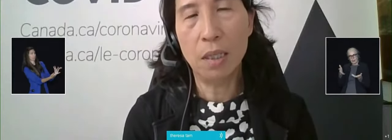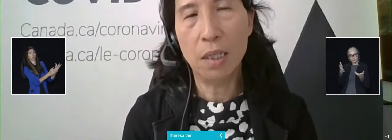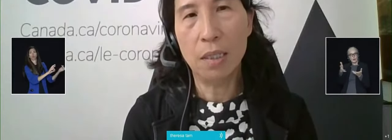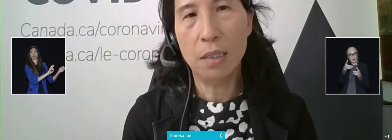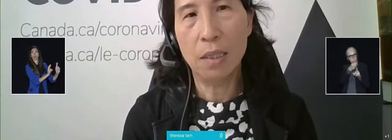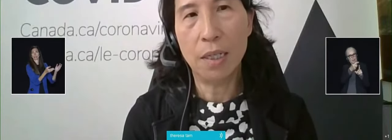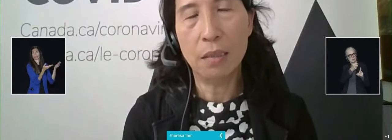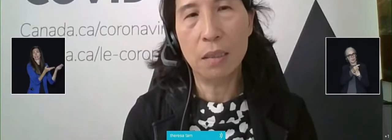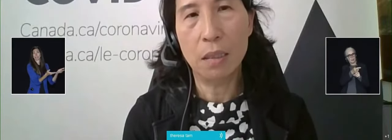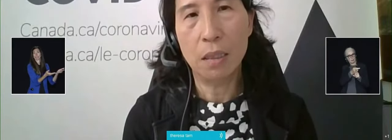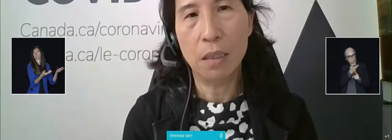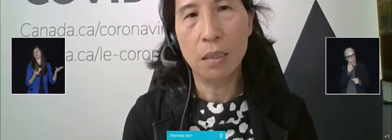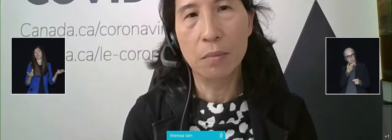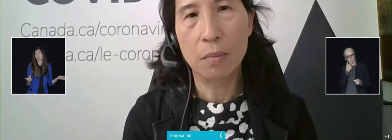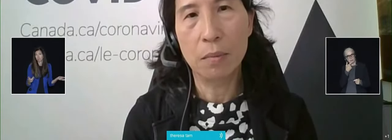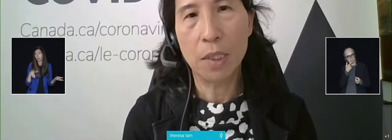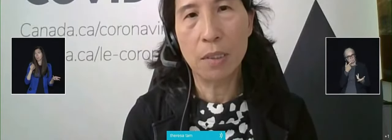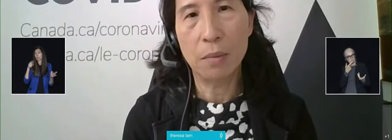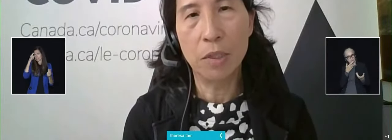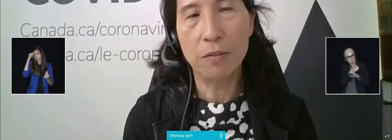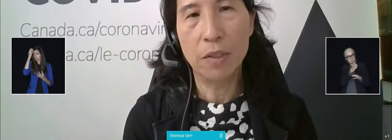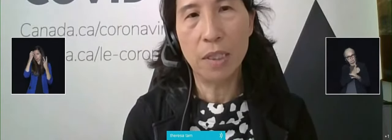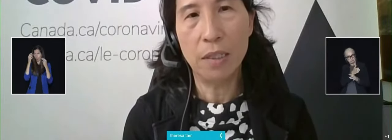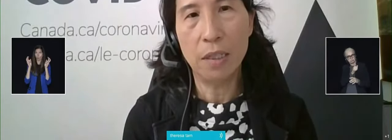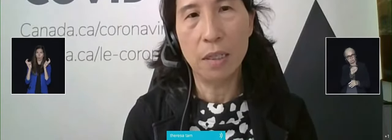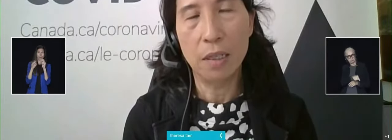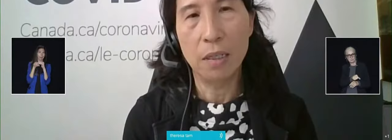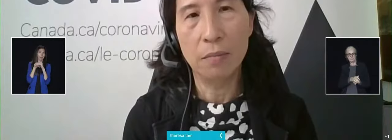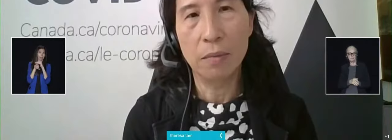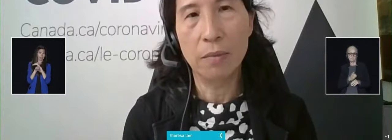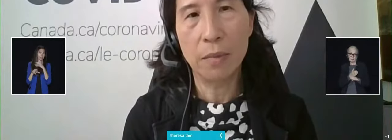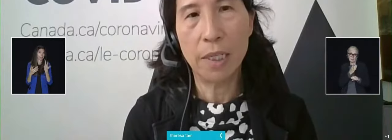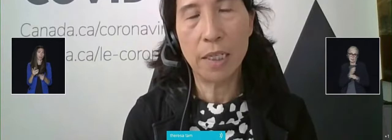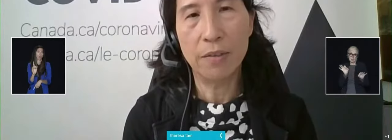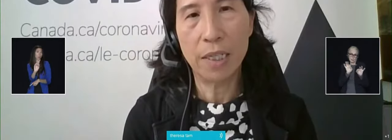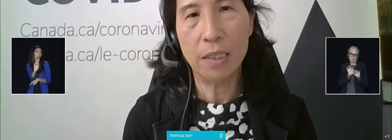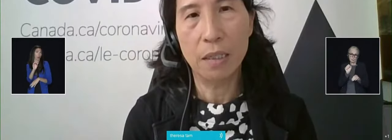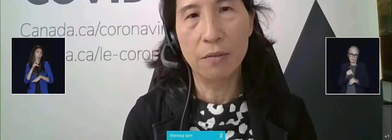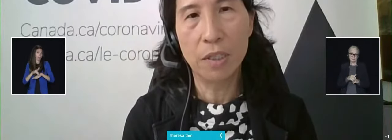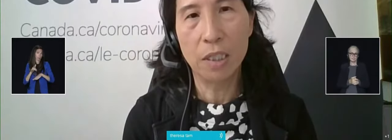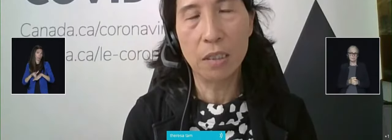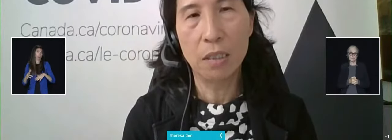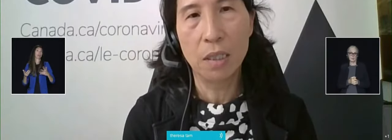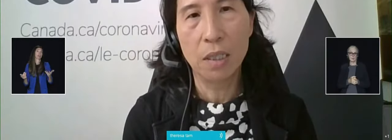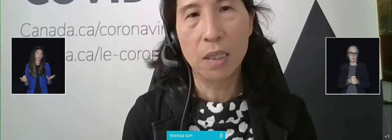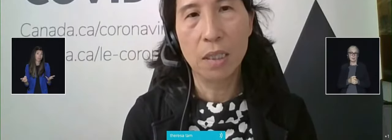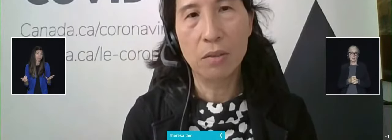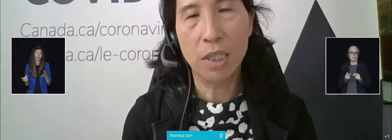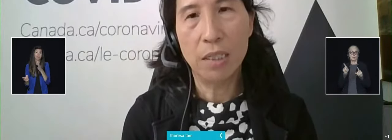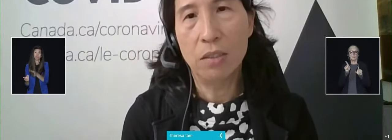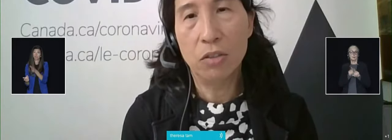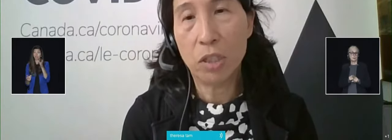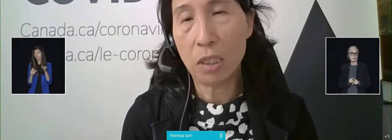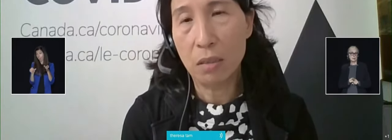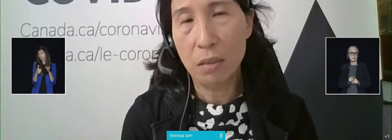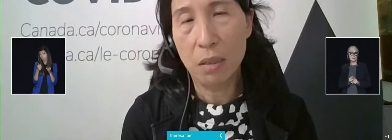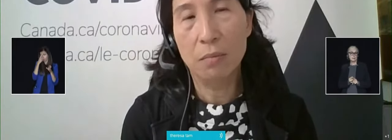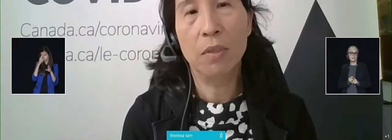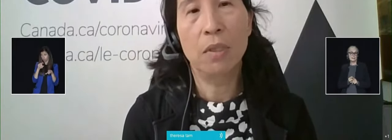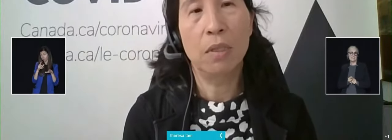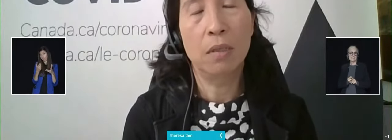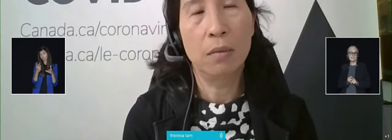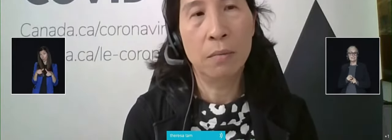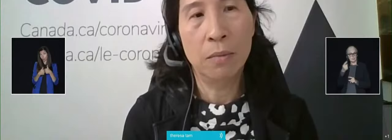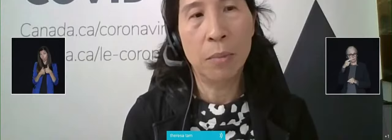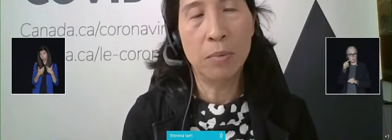The other thing is that some of the lack of vaccine confidence is related to trust.